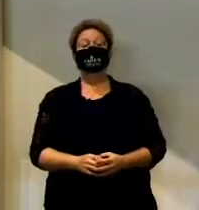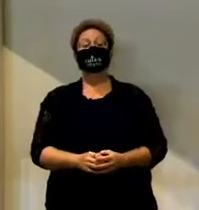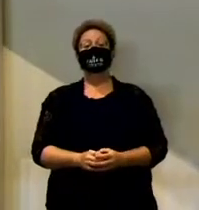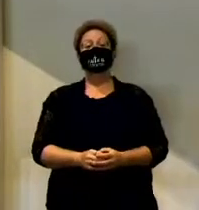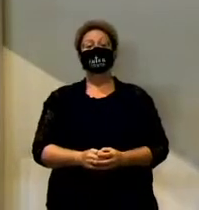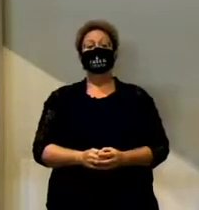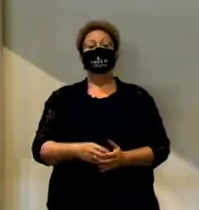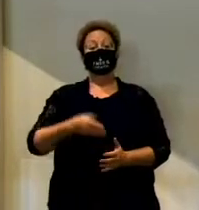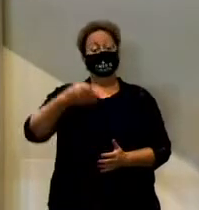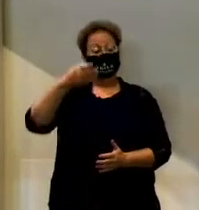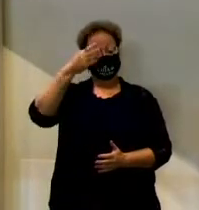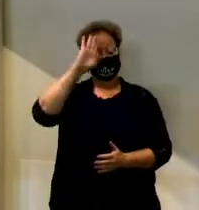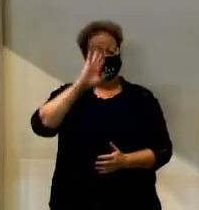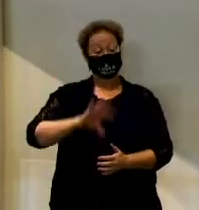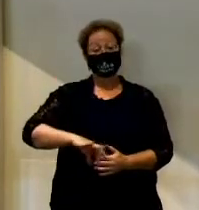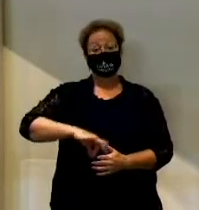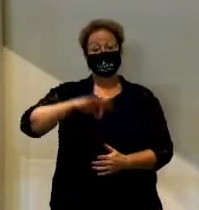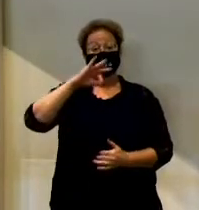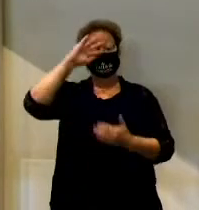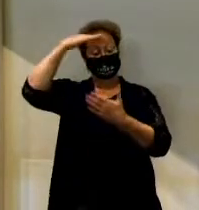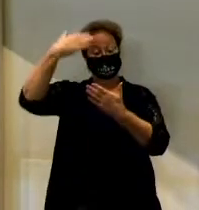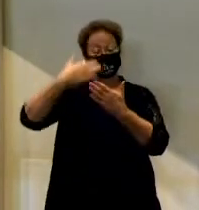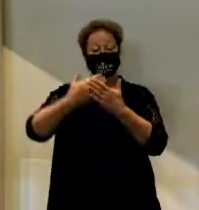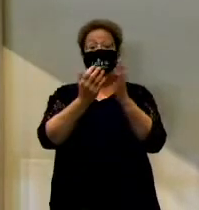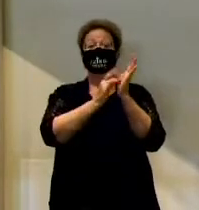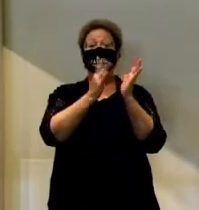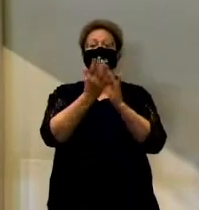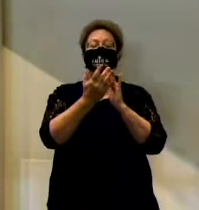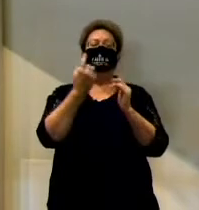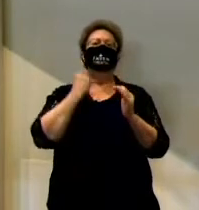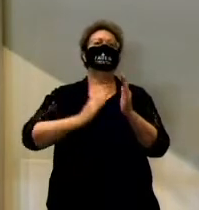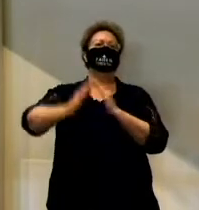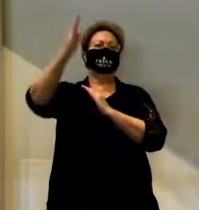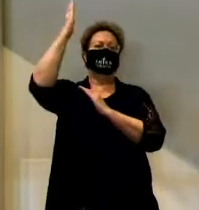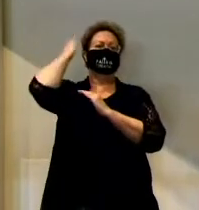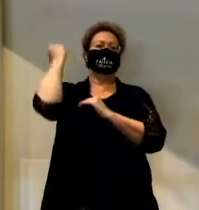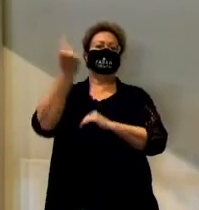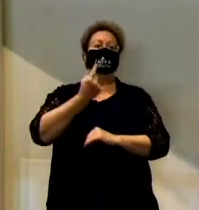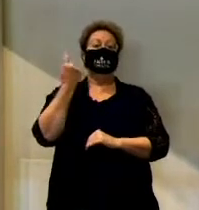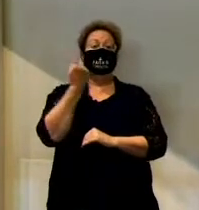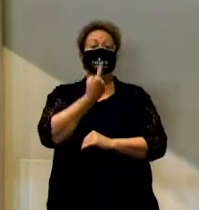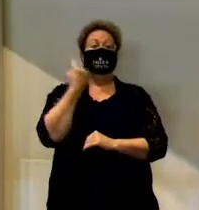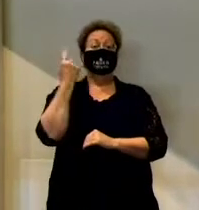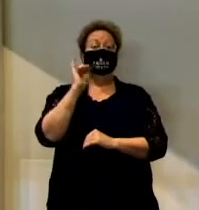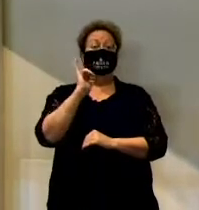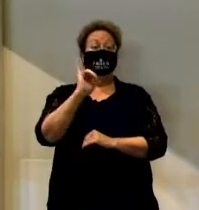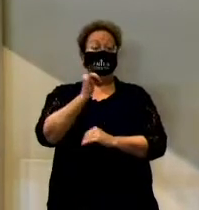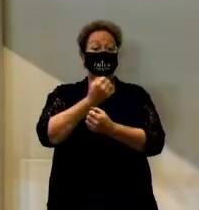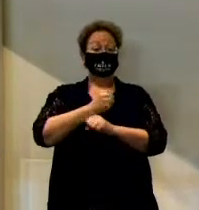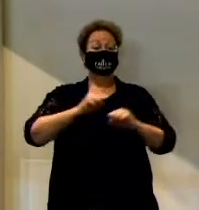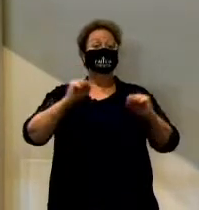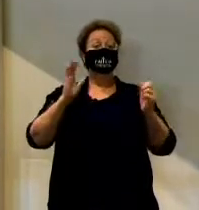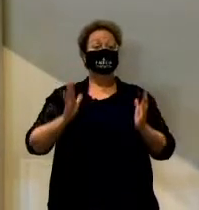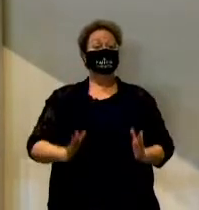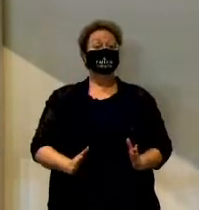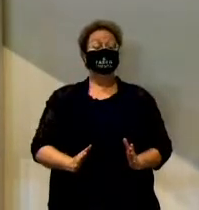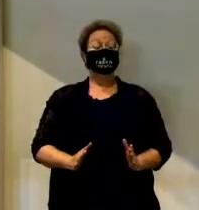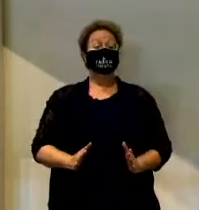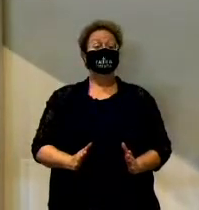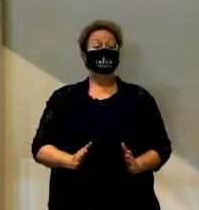Now God had chosen Jesus, his son, from all eternity to be the world's savior. But then in time,